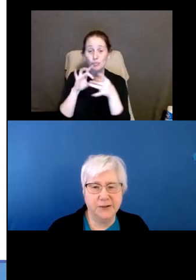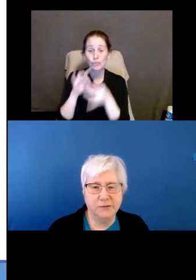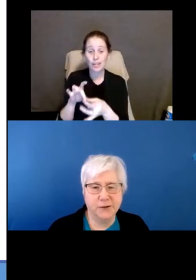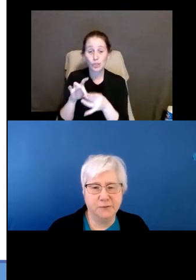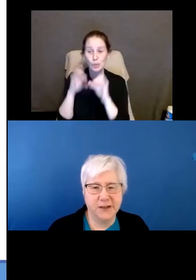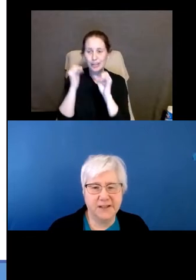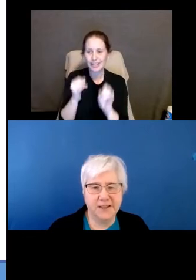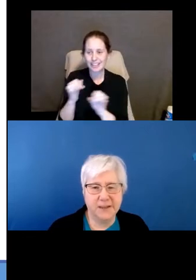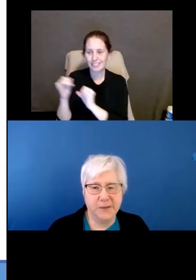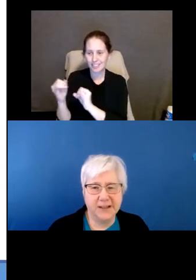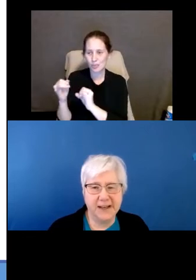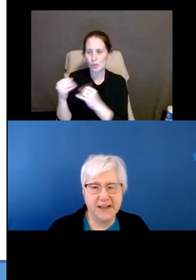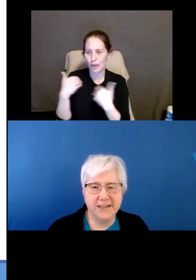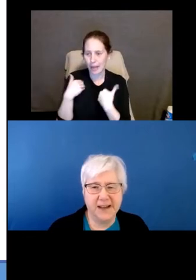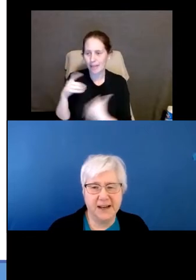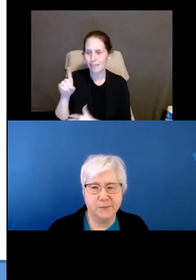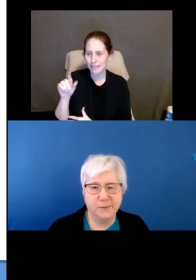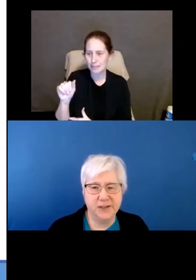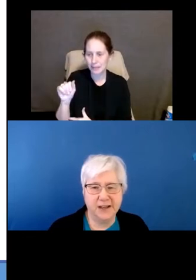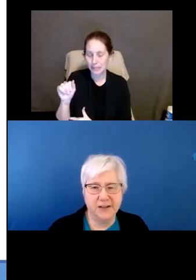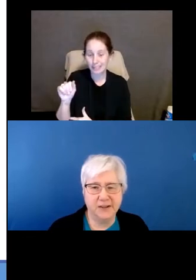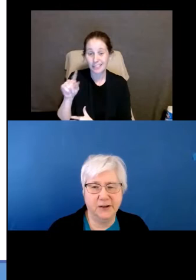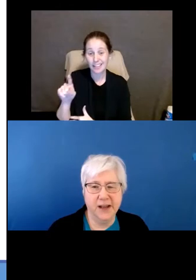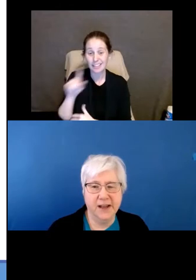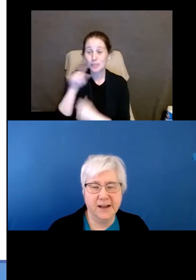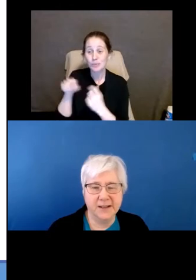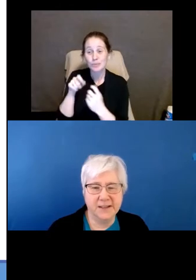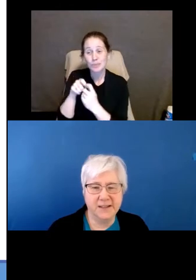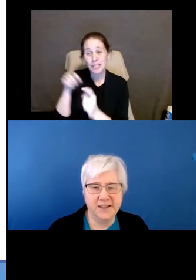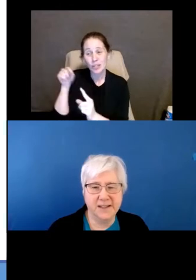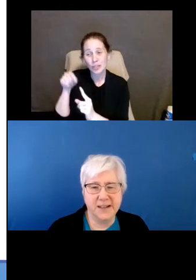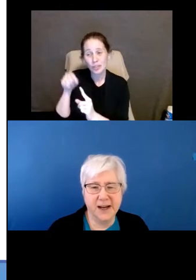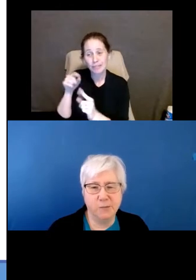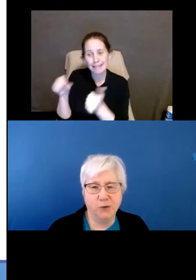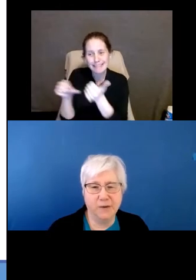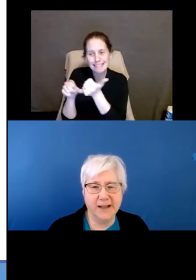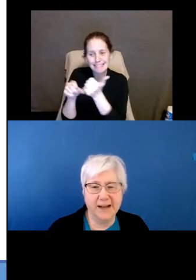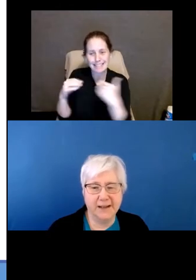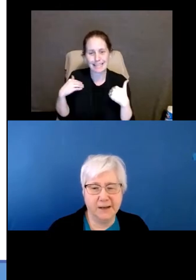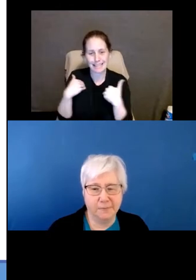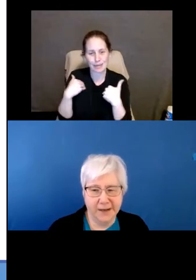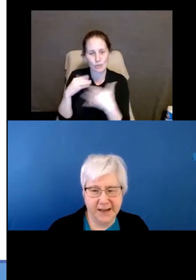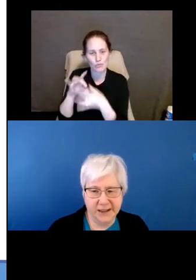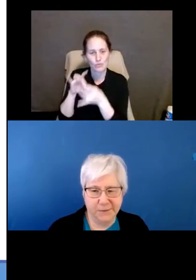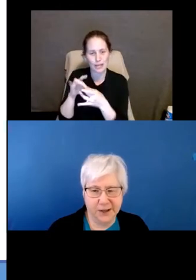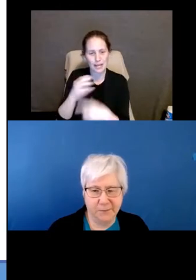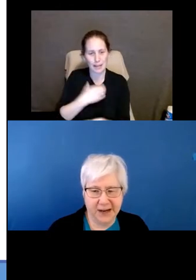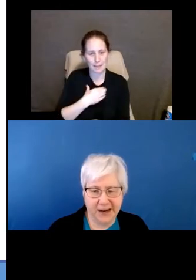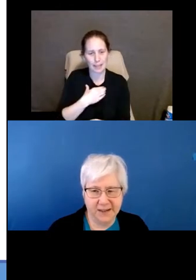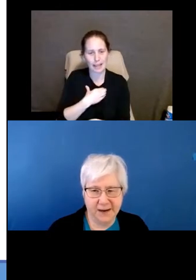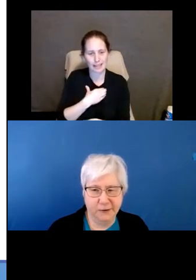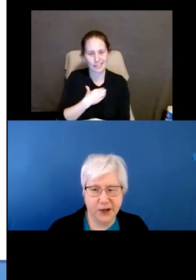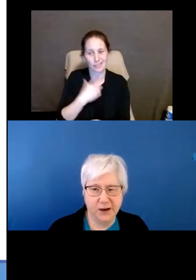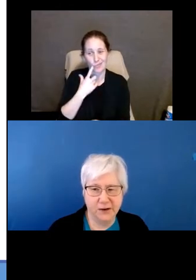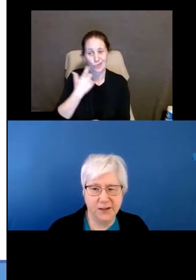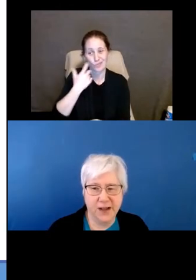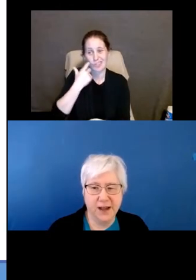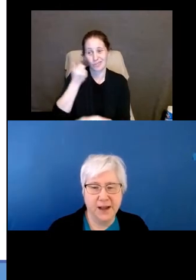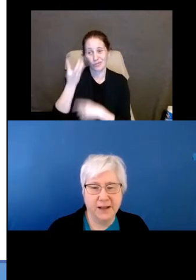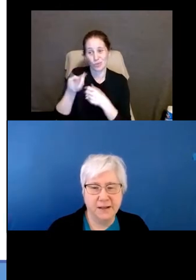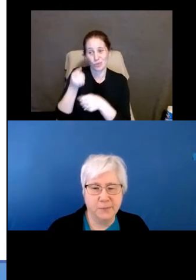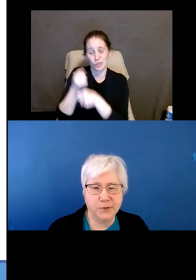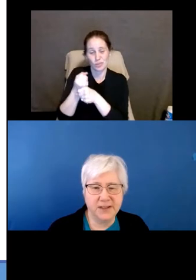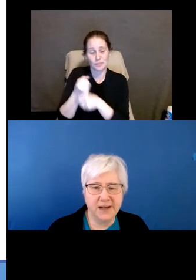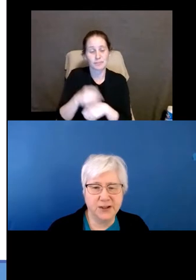individuals with disabilities and in particular, assistance animal related complaints for the past several years.